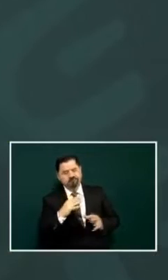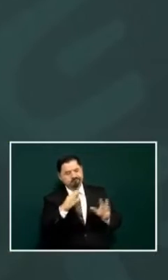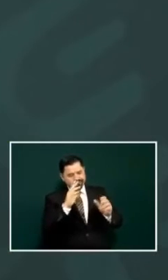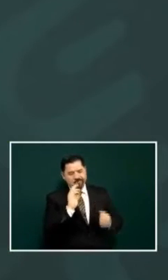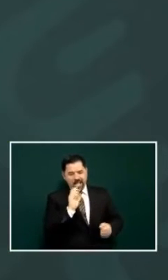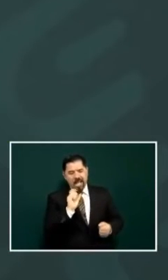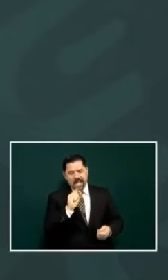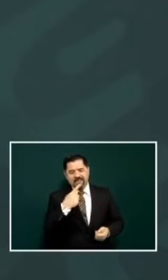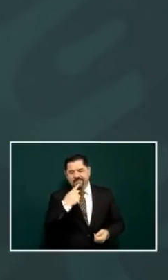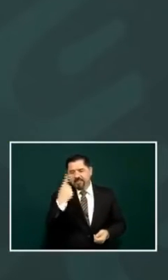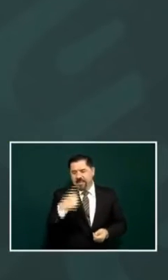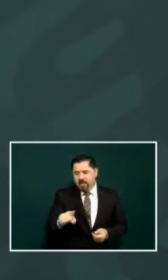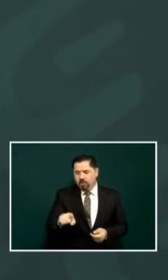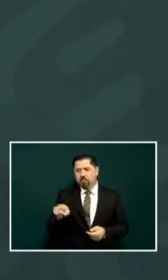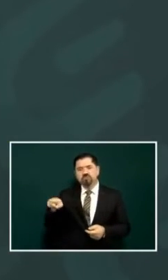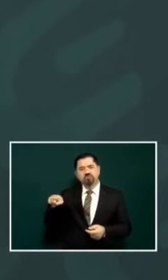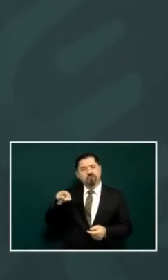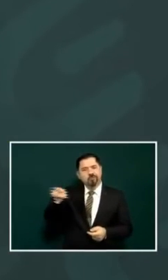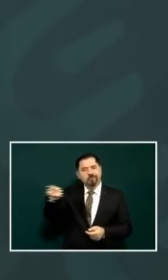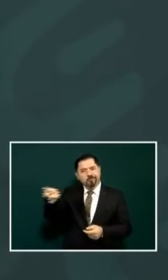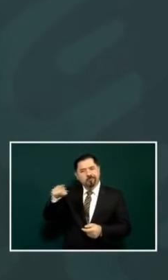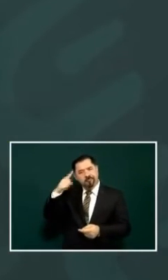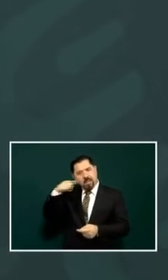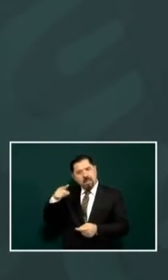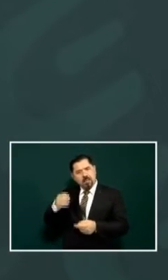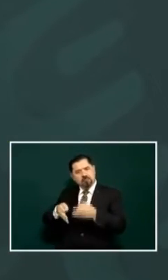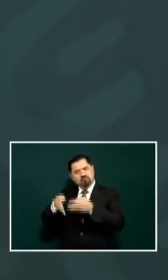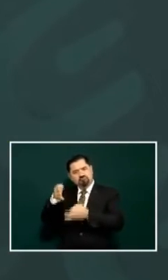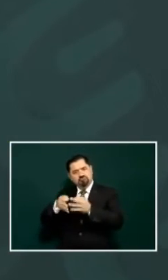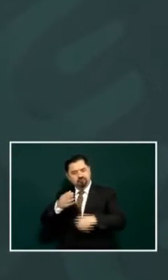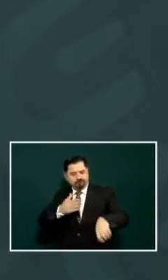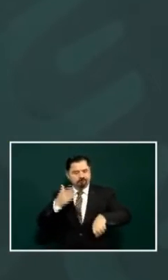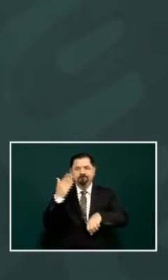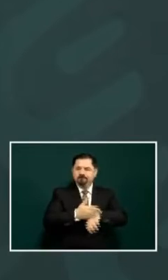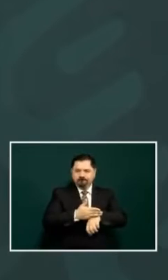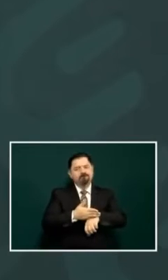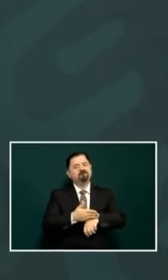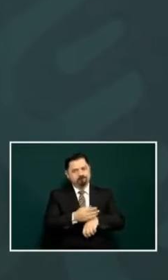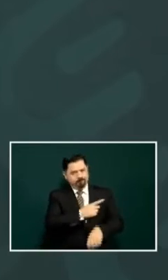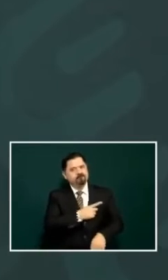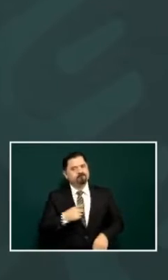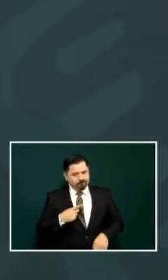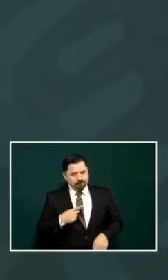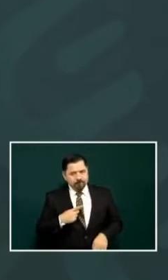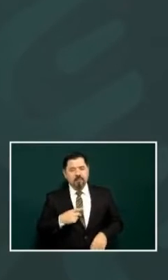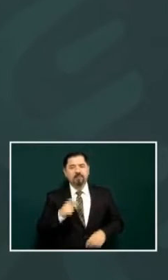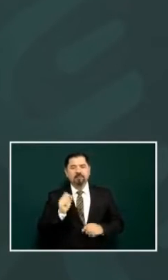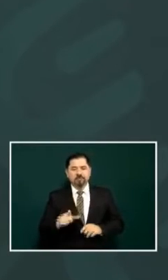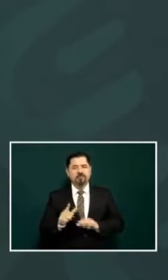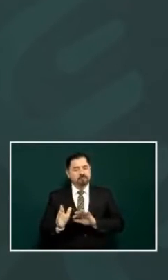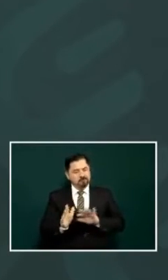we're putting them to their property agencies